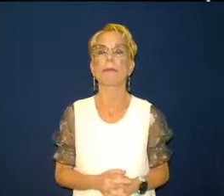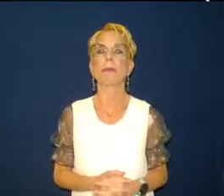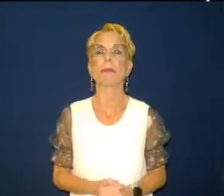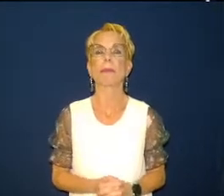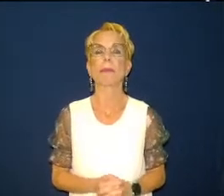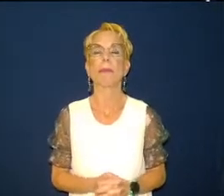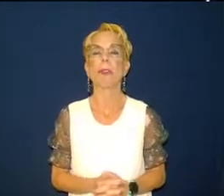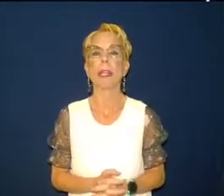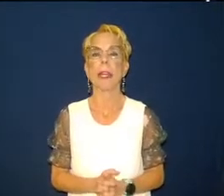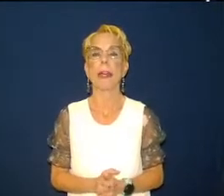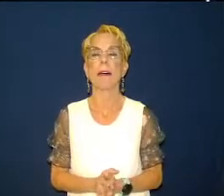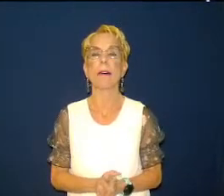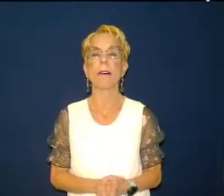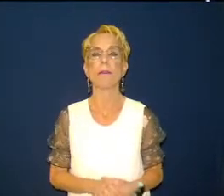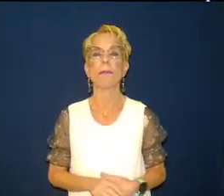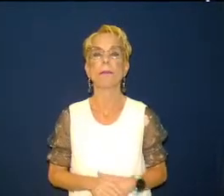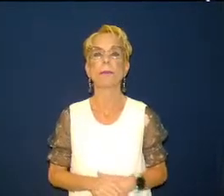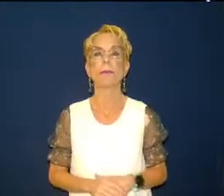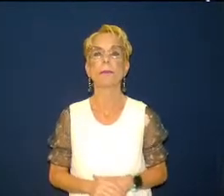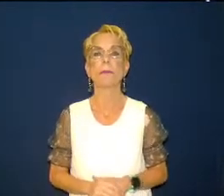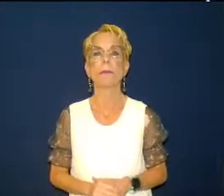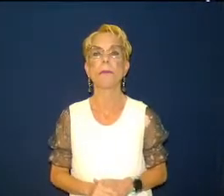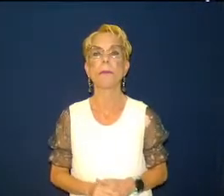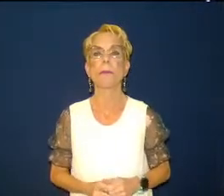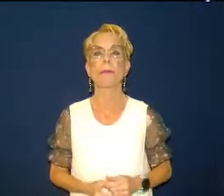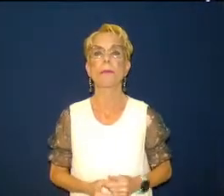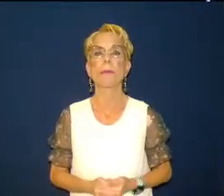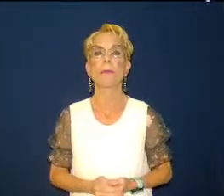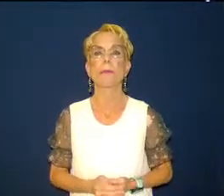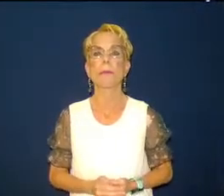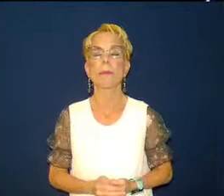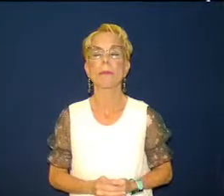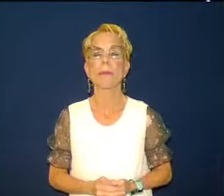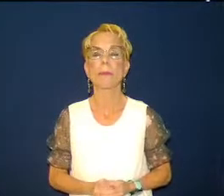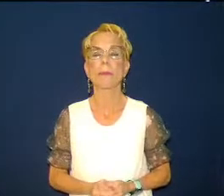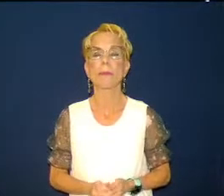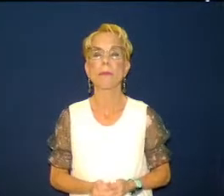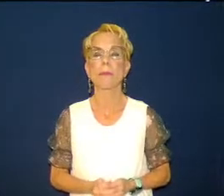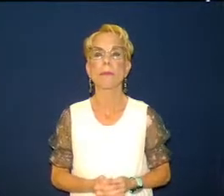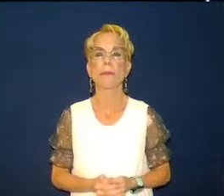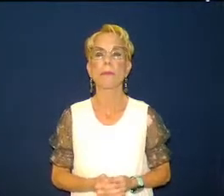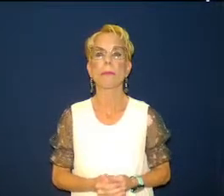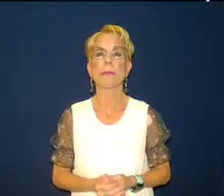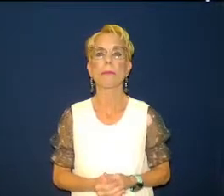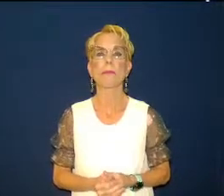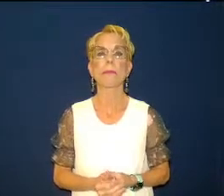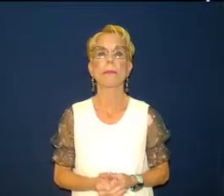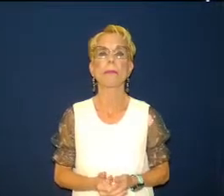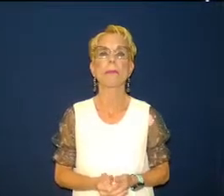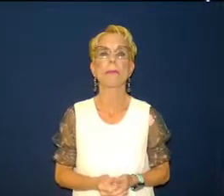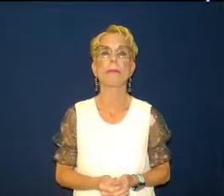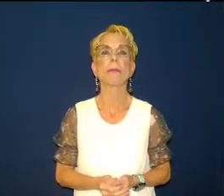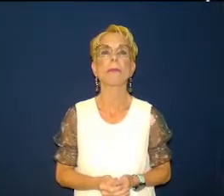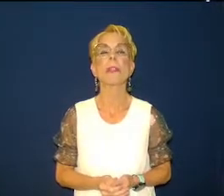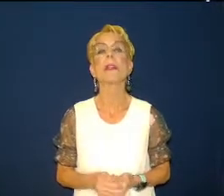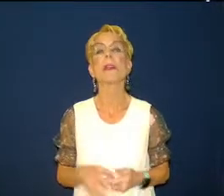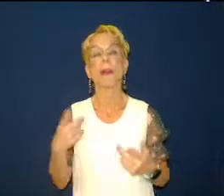so it's easy to fall into a comfort zone so let me ask you four thoughts real quickly what about your prayer life